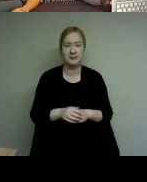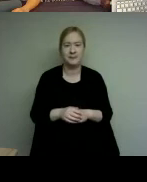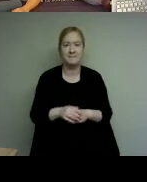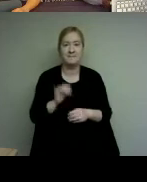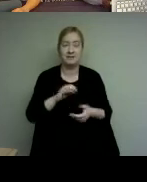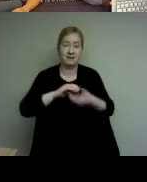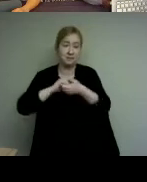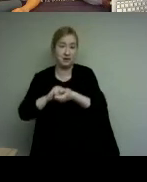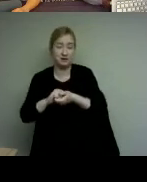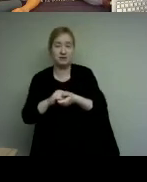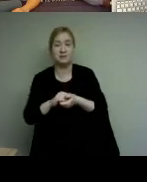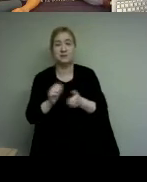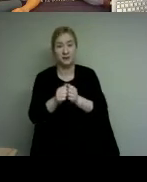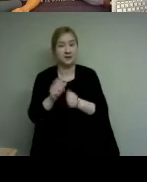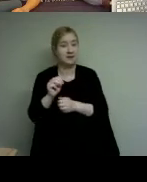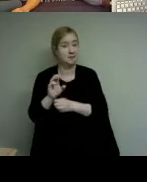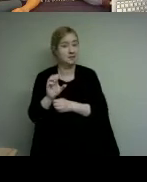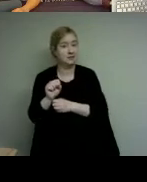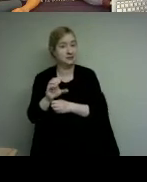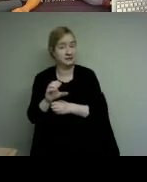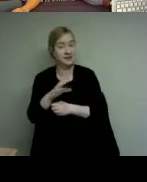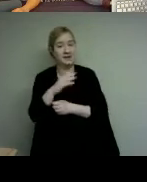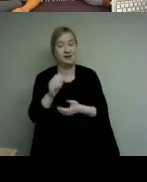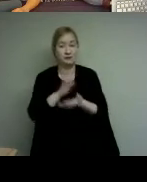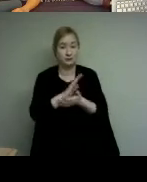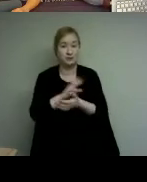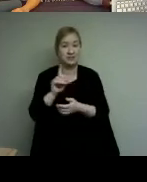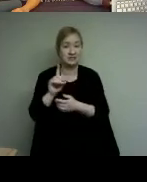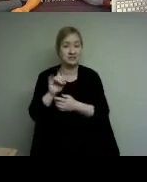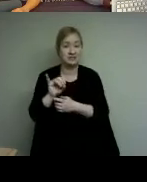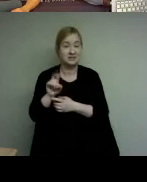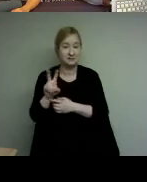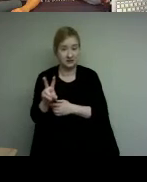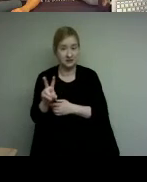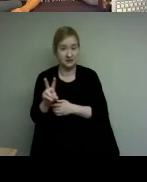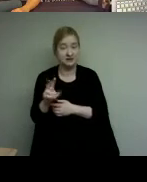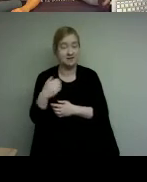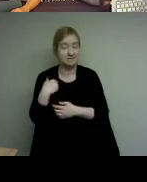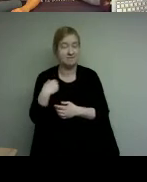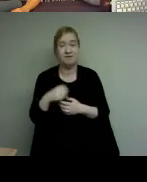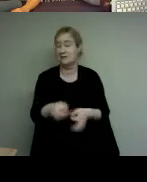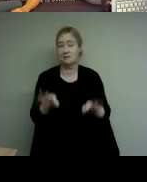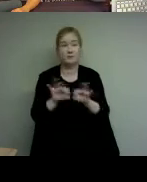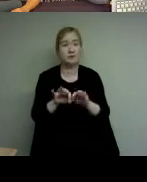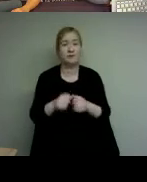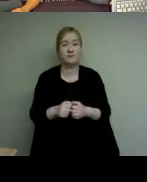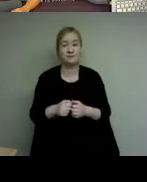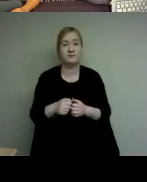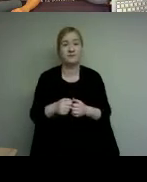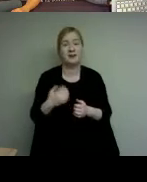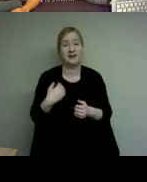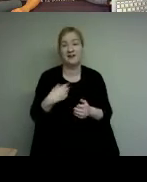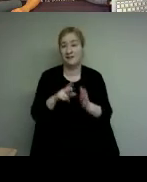mcsc and several school divisions there's a two and a half minute video available available of the welding and summer camp